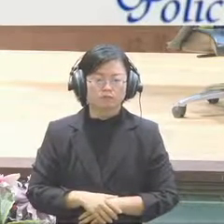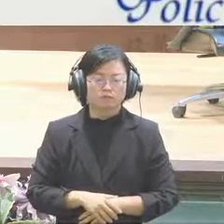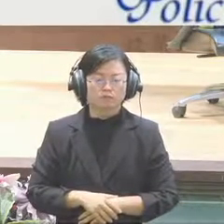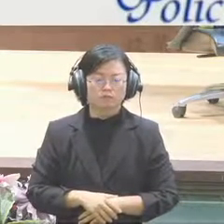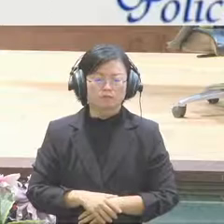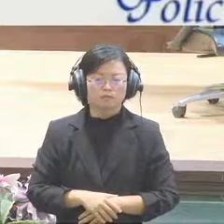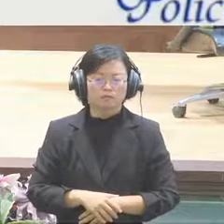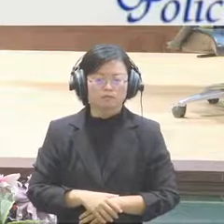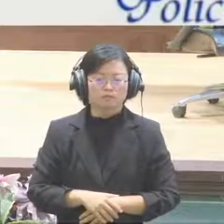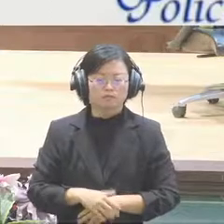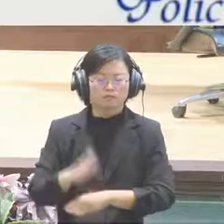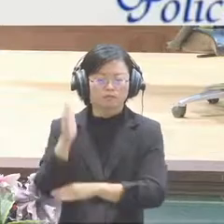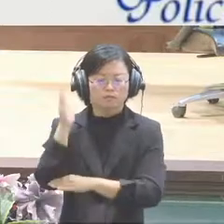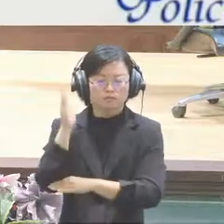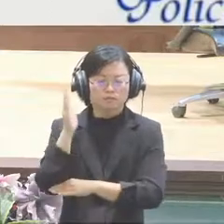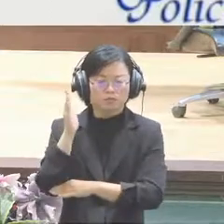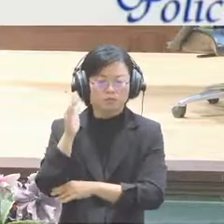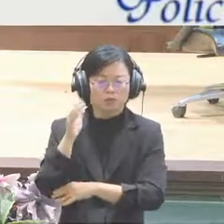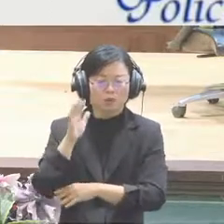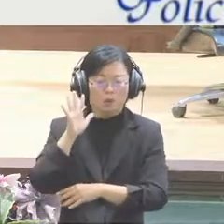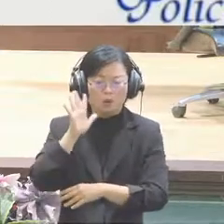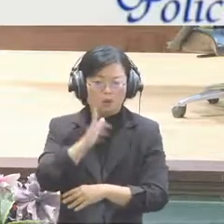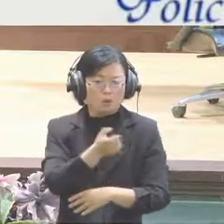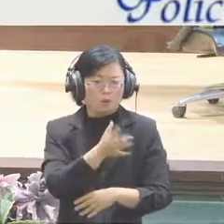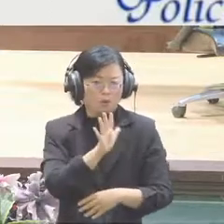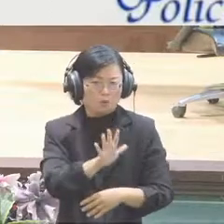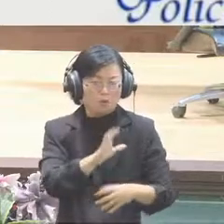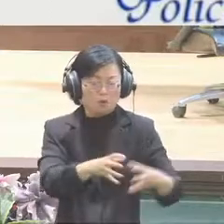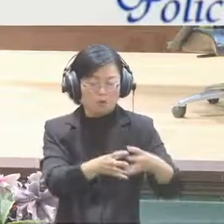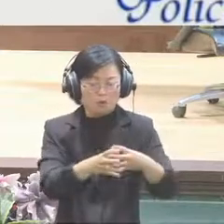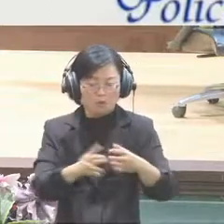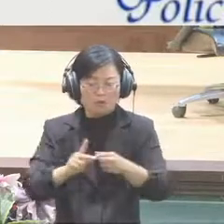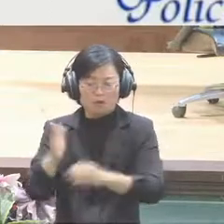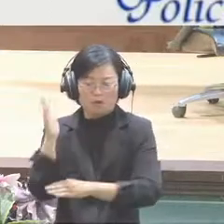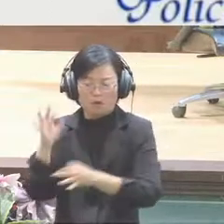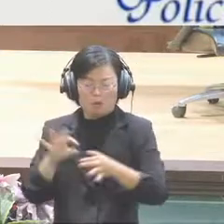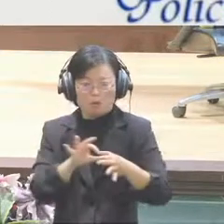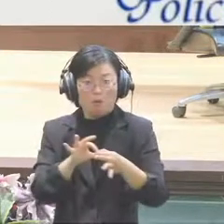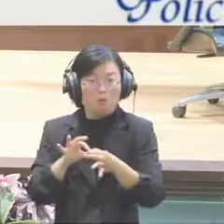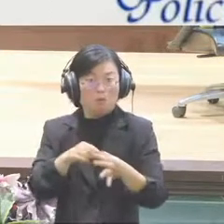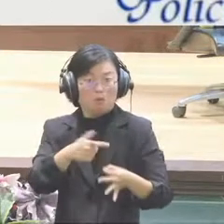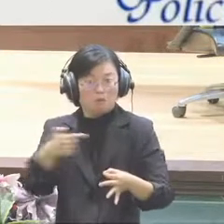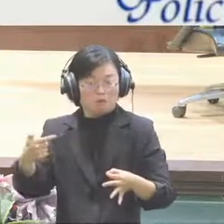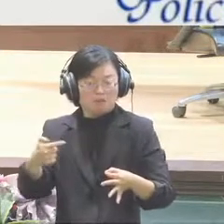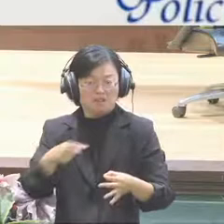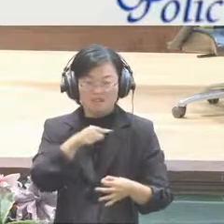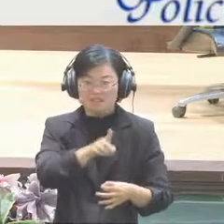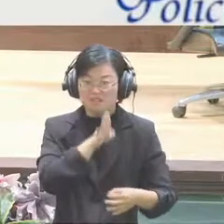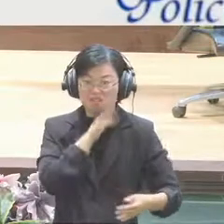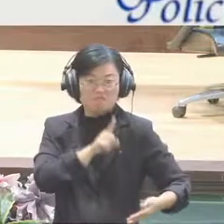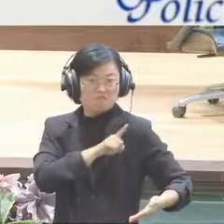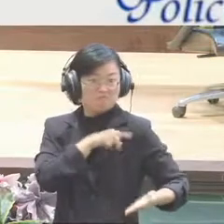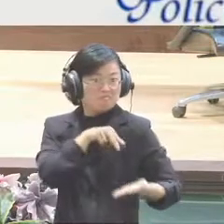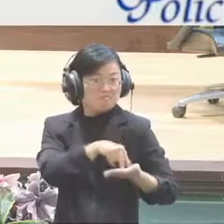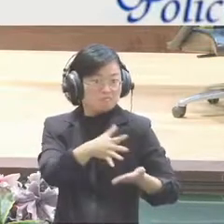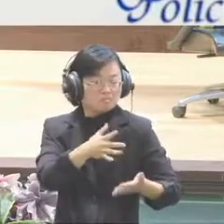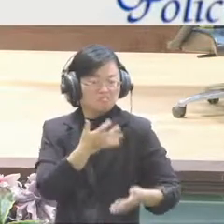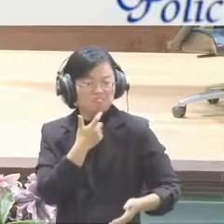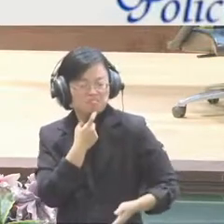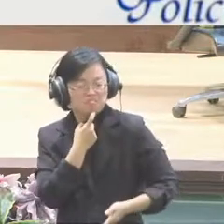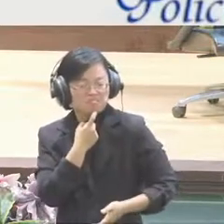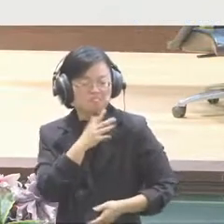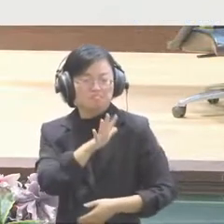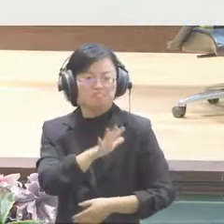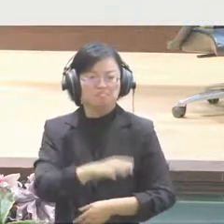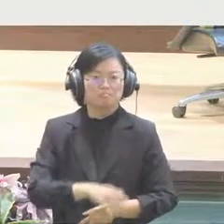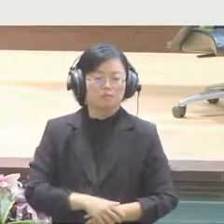independence when they are doing these research. Are they talking for the government? Are they talking, are they supporting the government